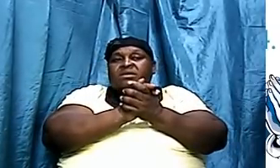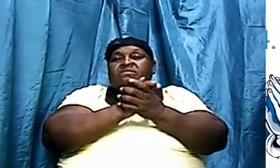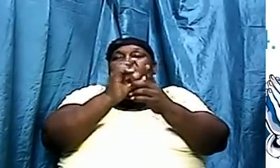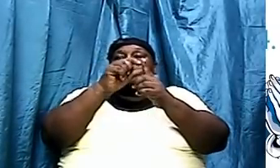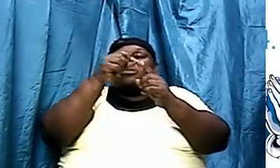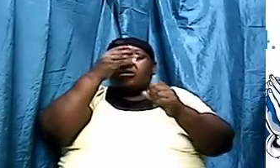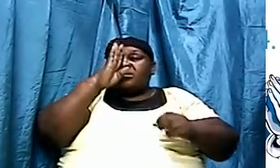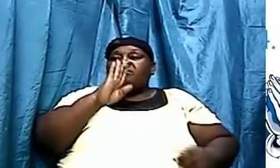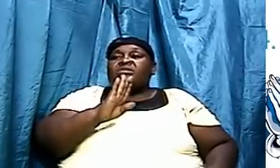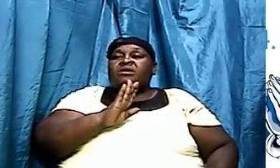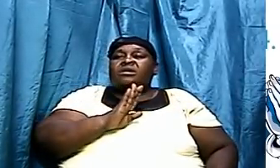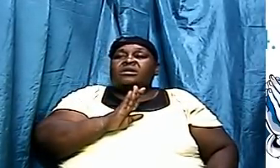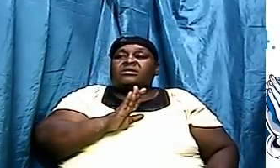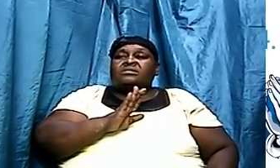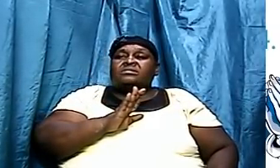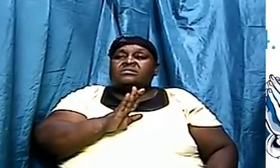of God